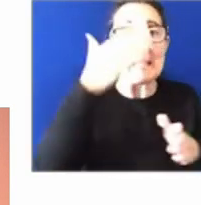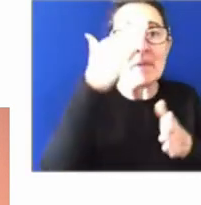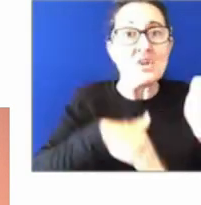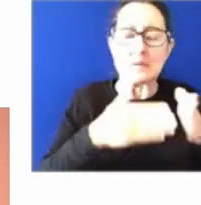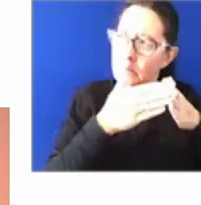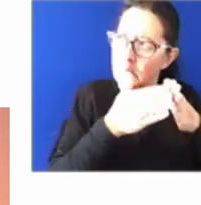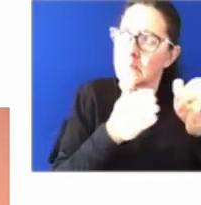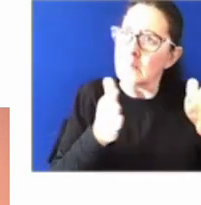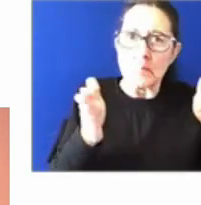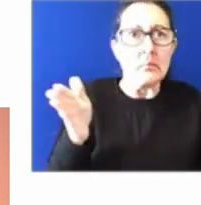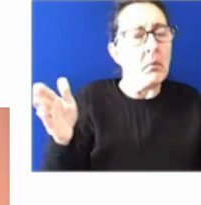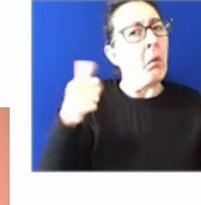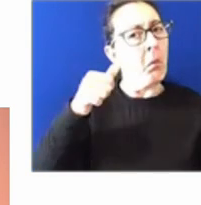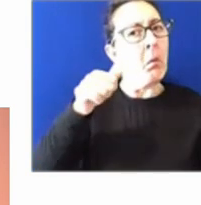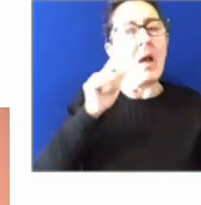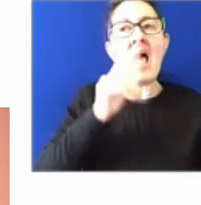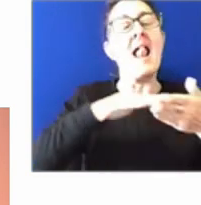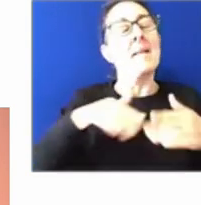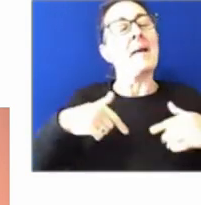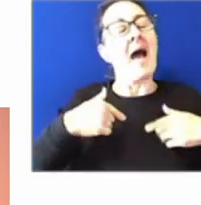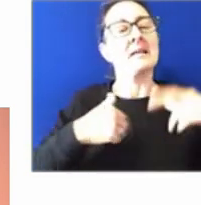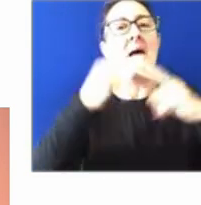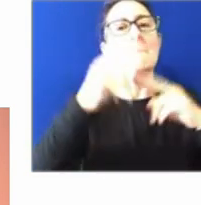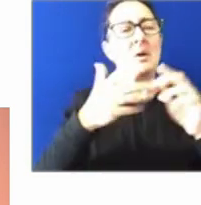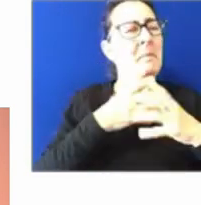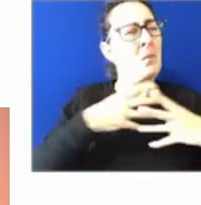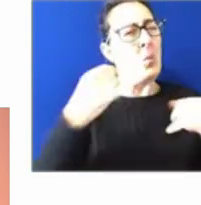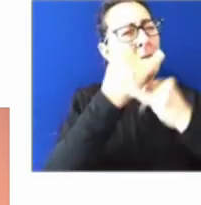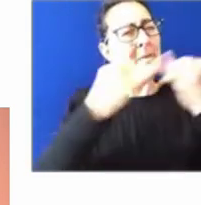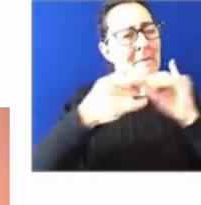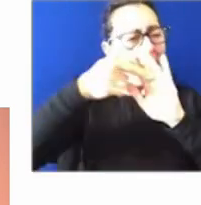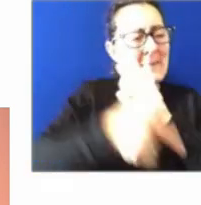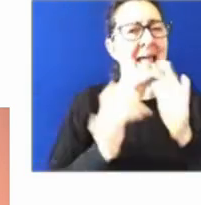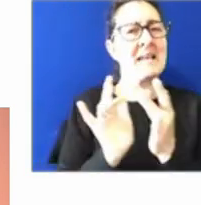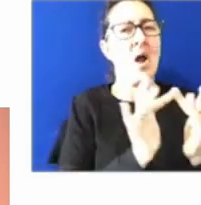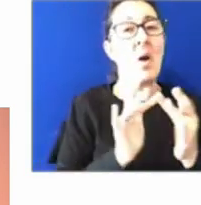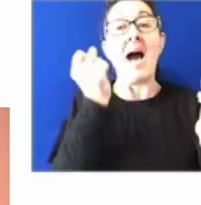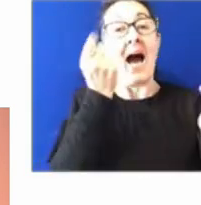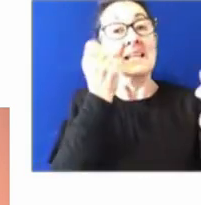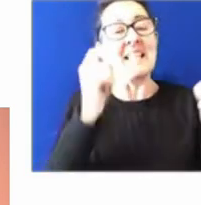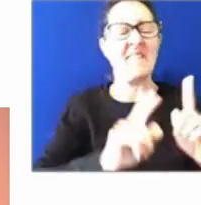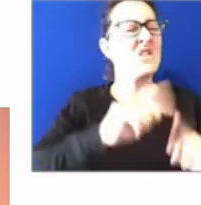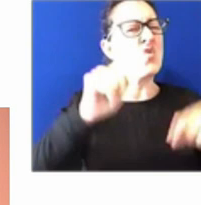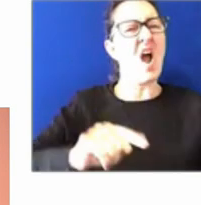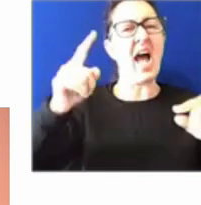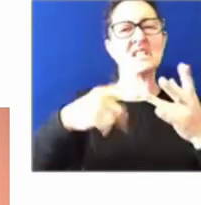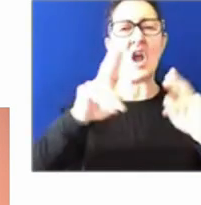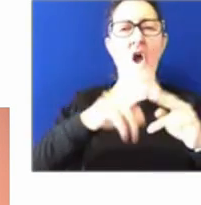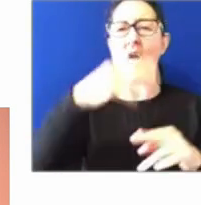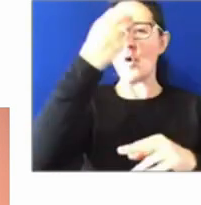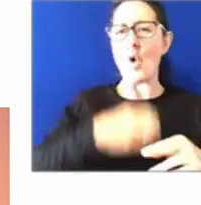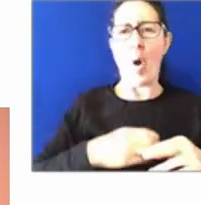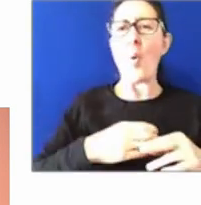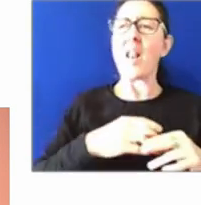deeper networks and understand the variety of roles right across the service. If you're interested